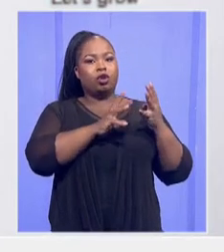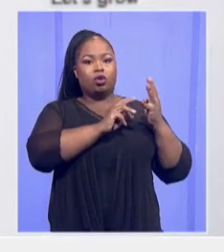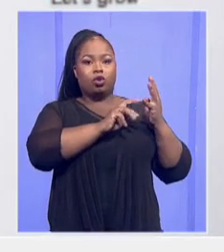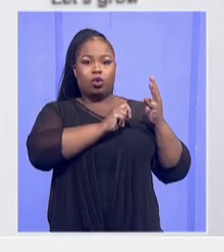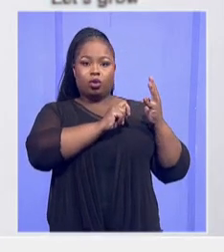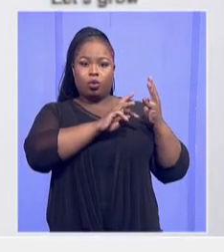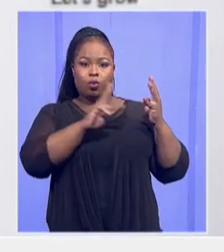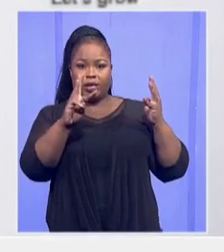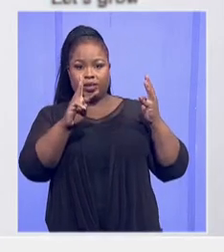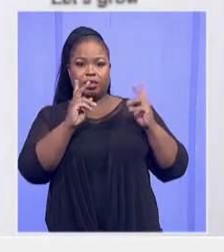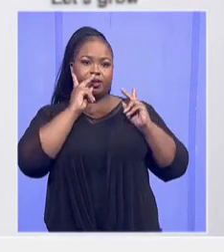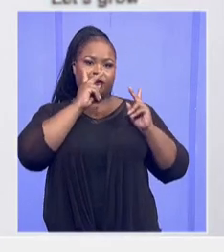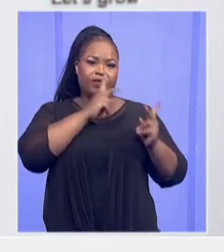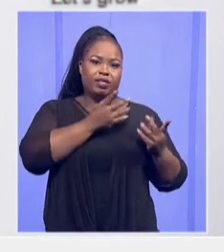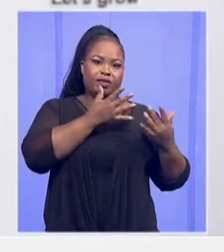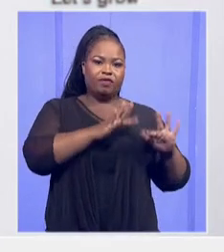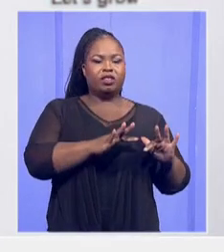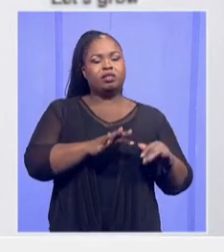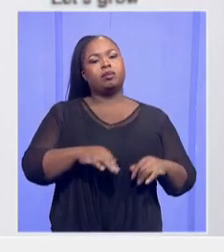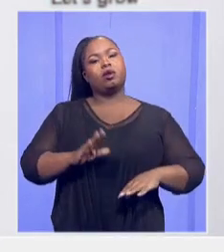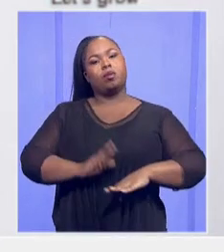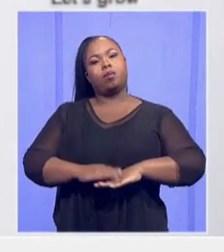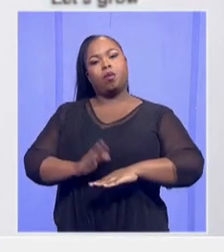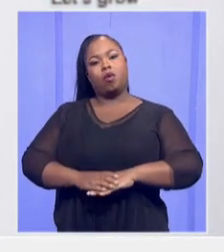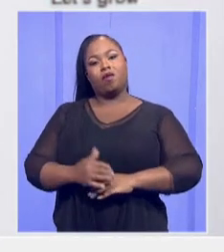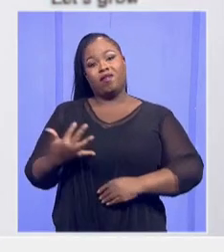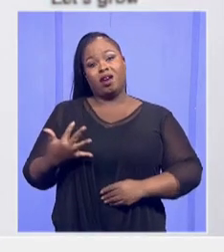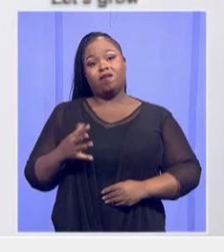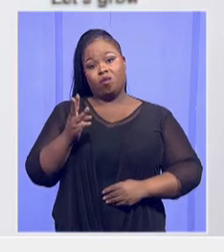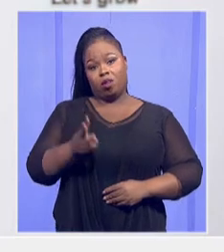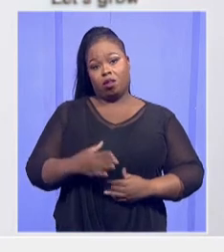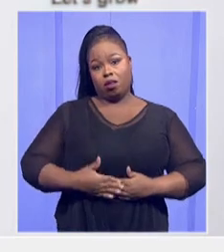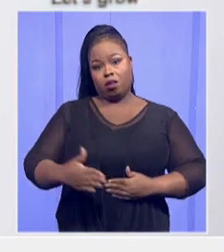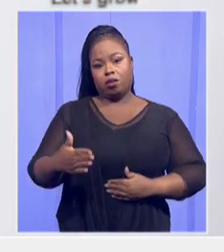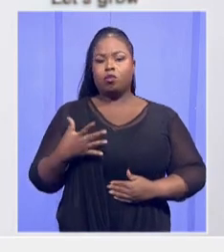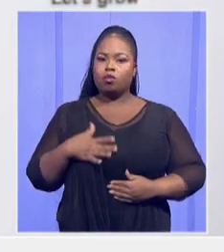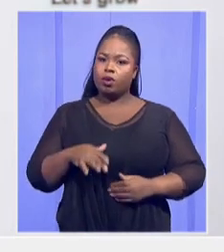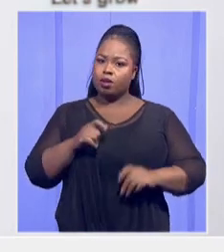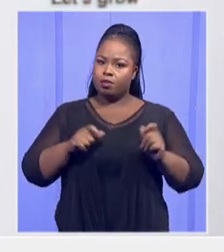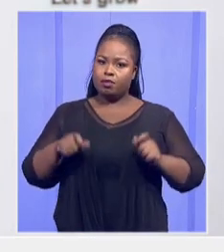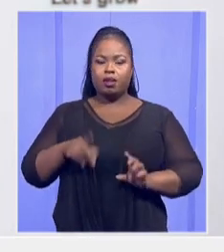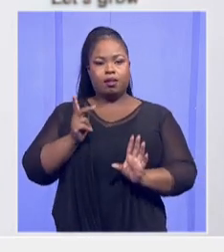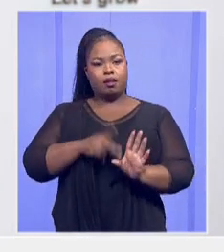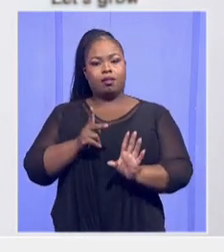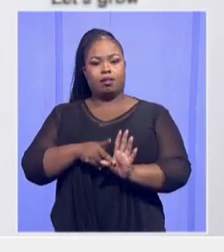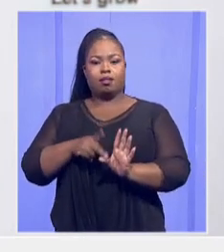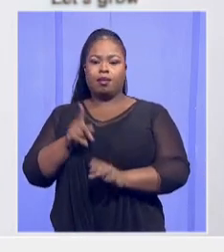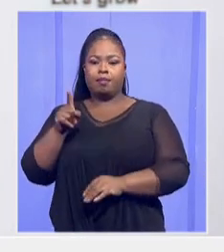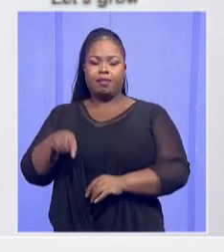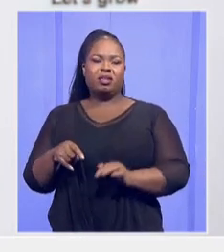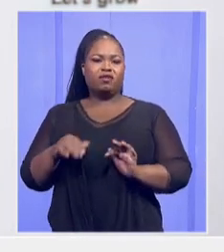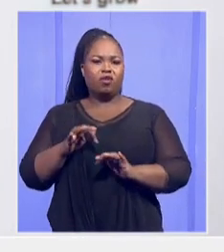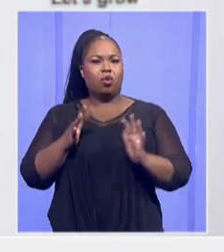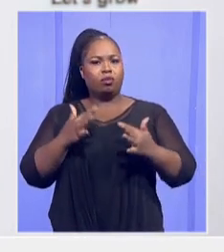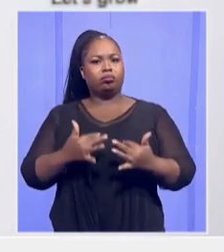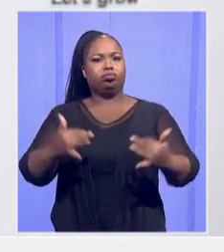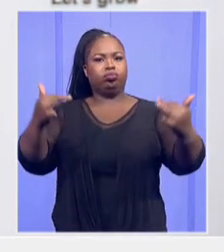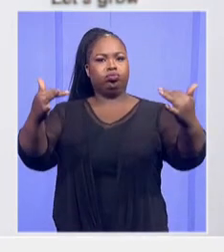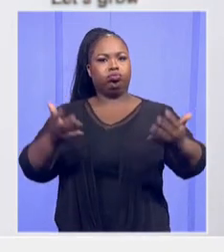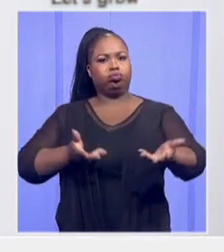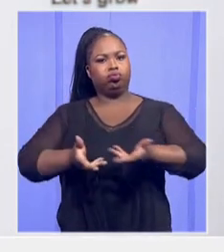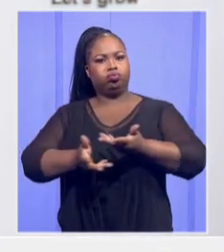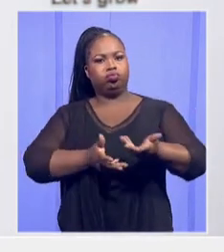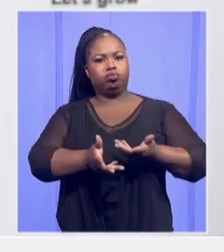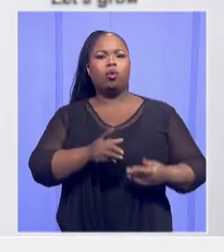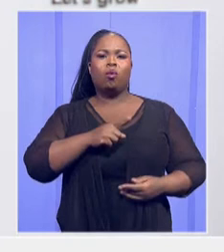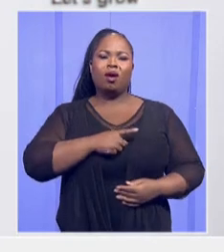five provinces. And we really want our people to go and participate in this public hearings. For us, it's a very